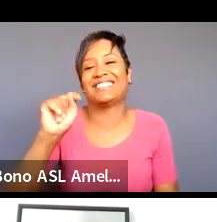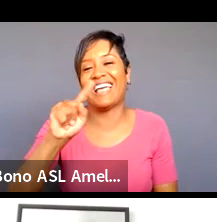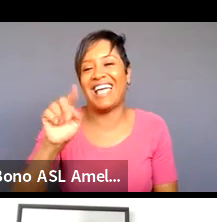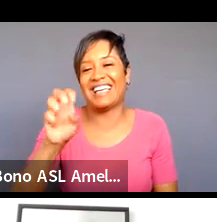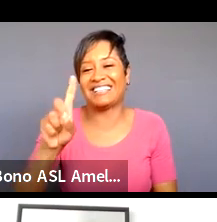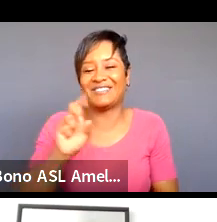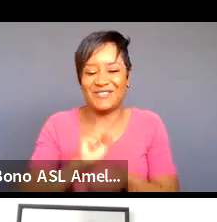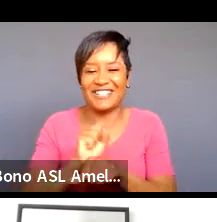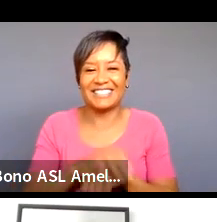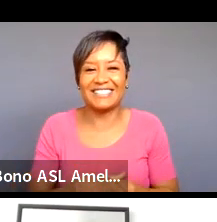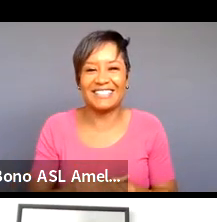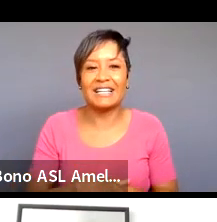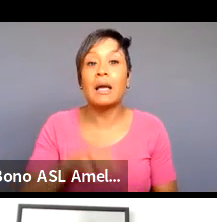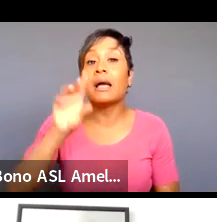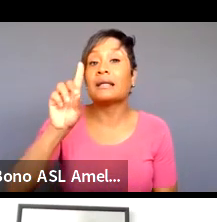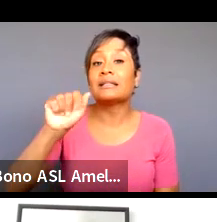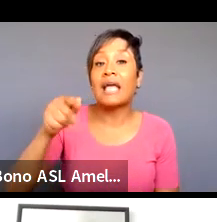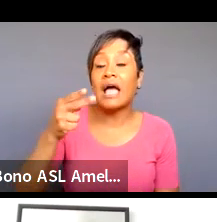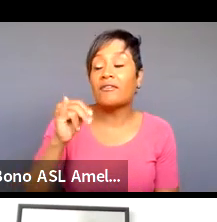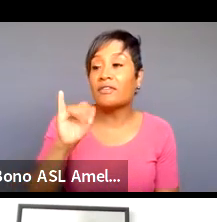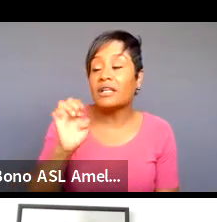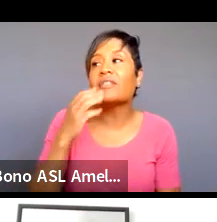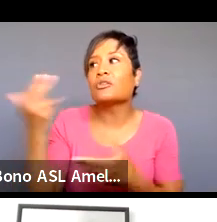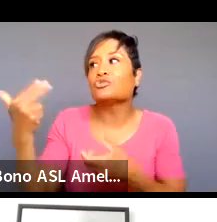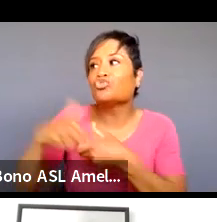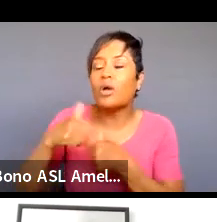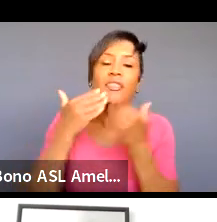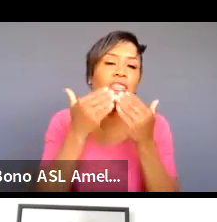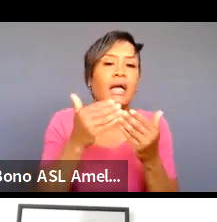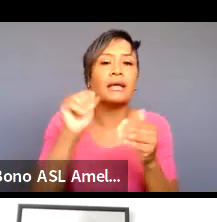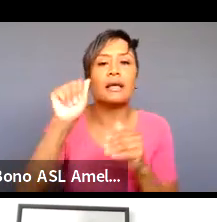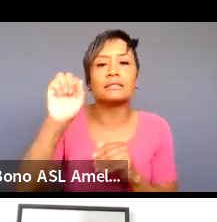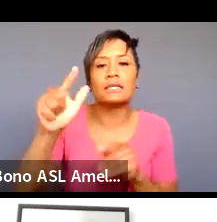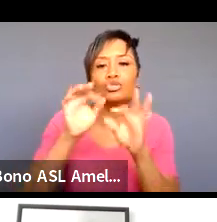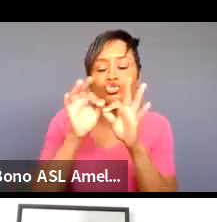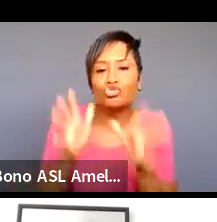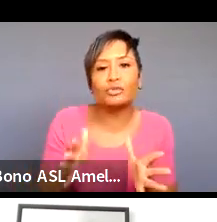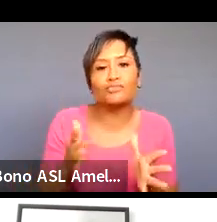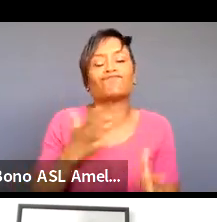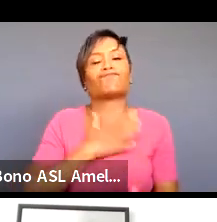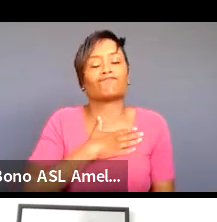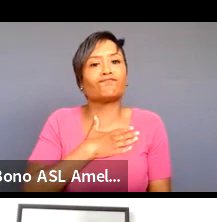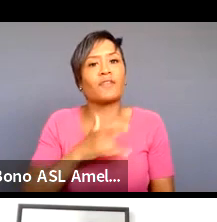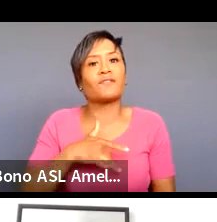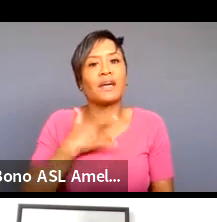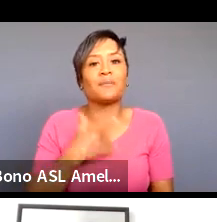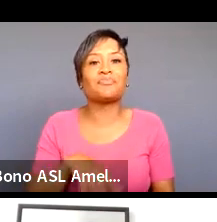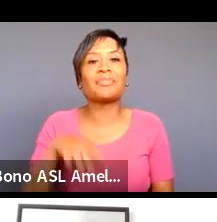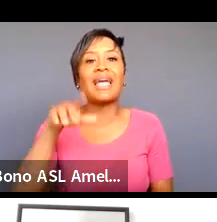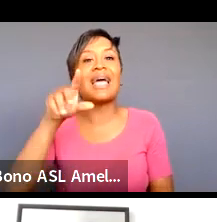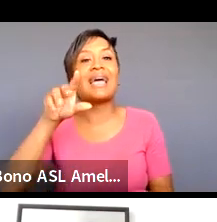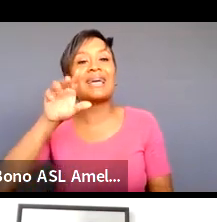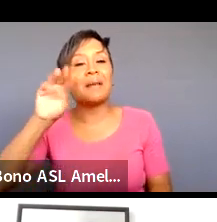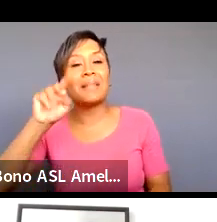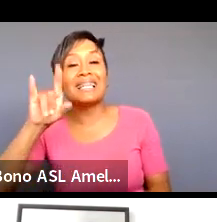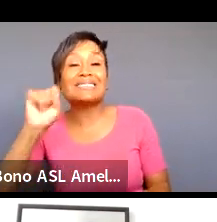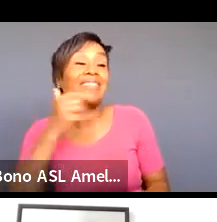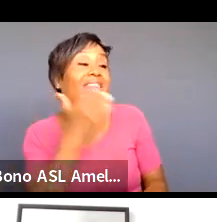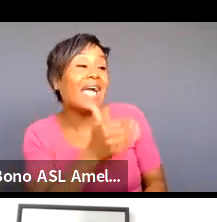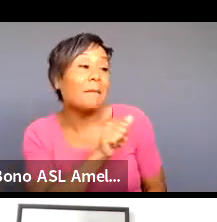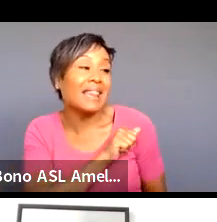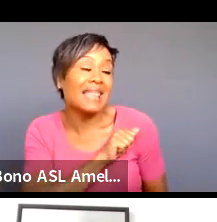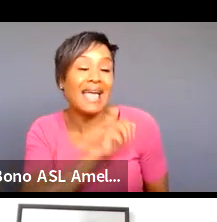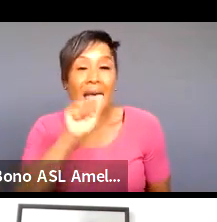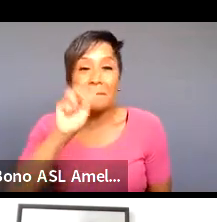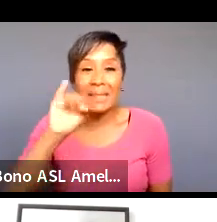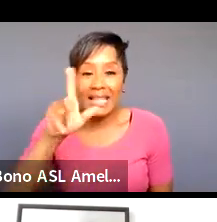joining us i'd love for everyone to please thank our interpreters our asl interpreters it means a lot thank you amelia coming in also